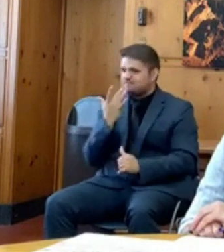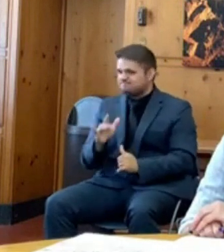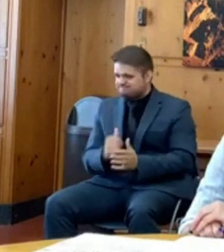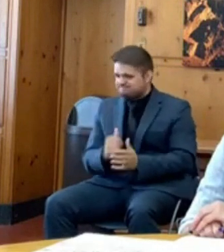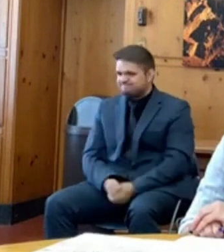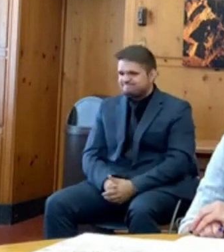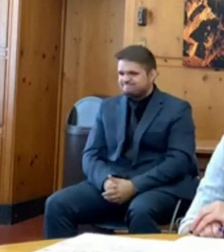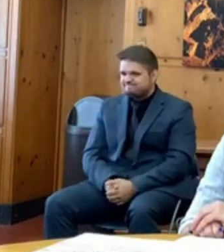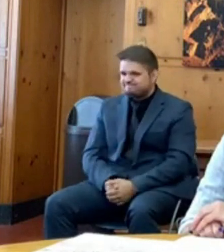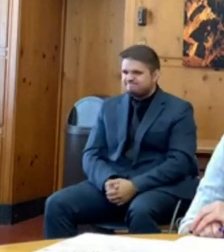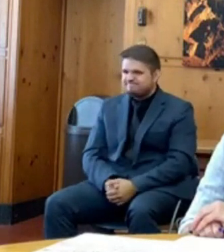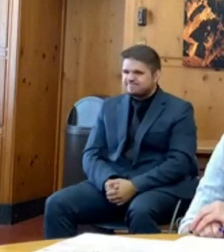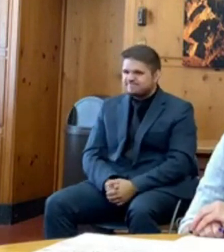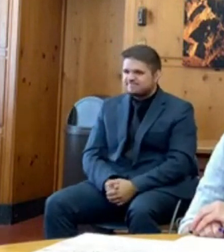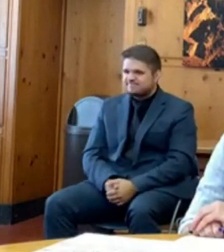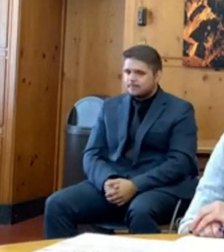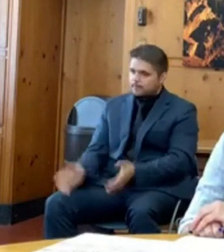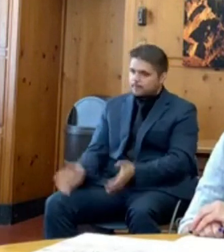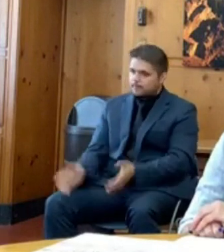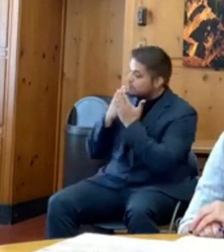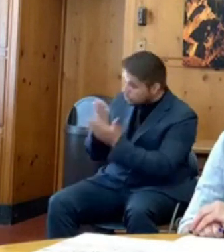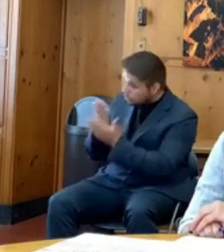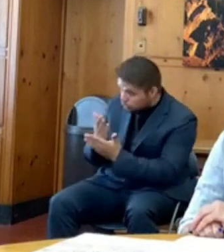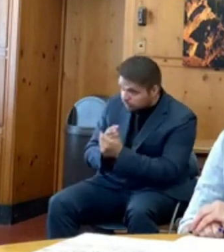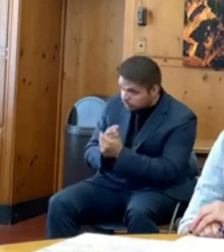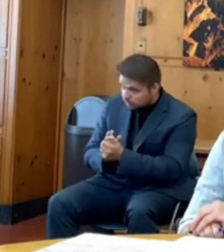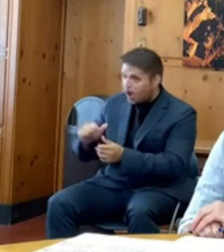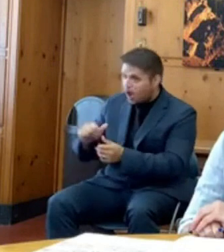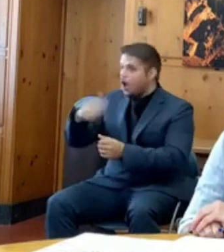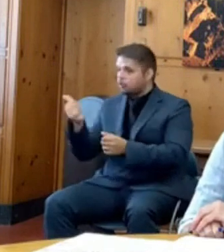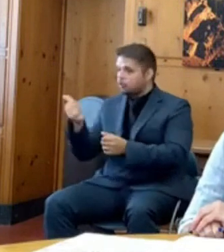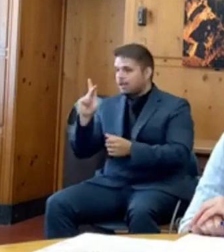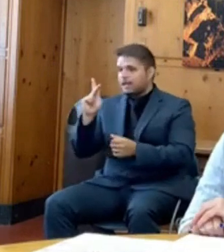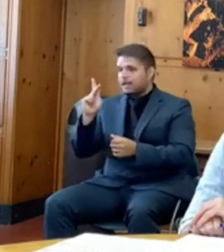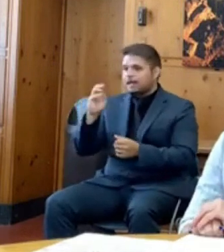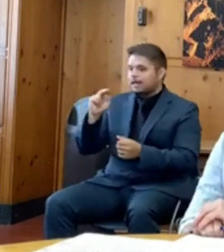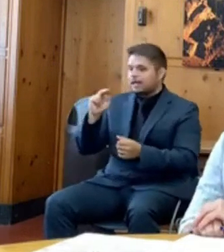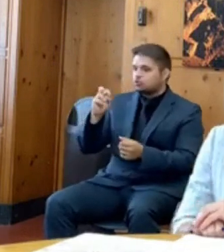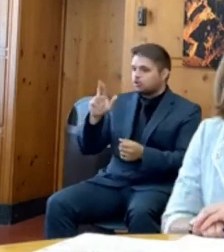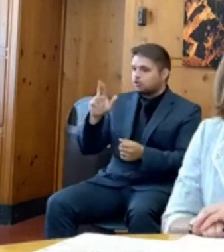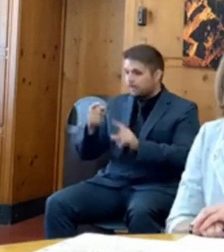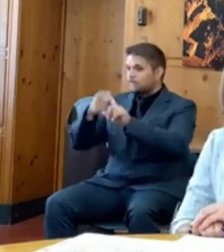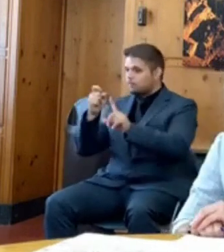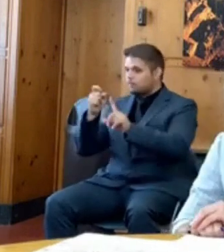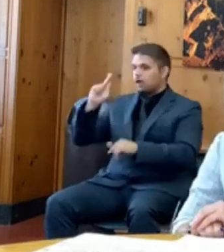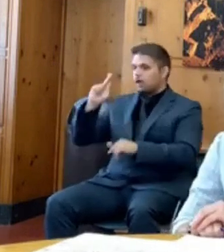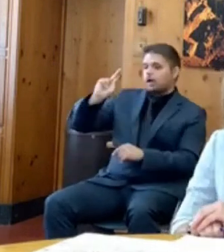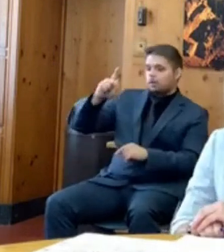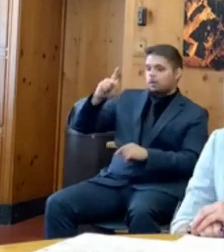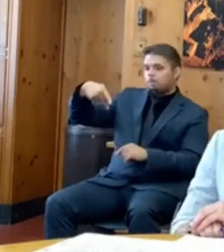Thanks, Lindsay. We'll go next to Kendra Kent with KPTV. Go ahead, Kendra.